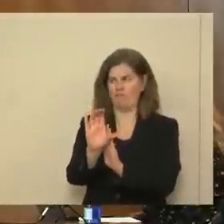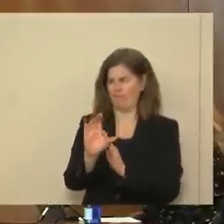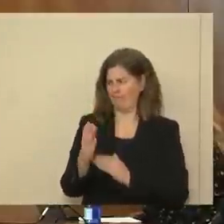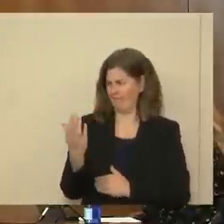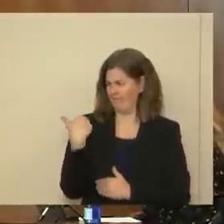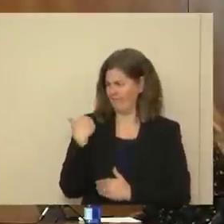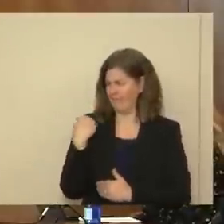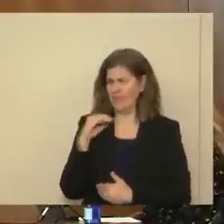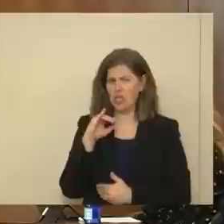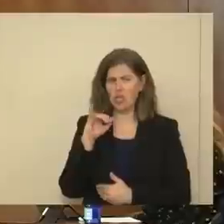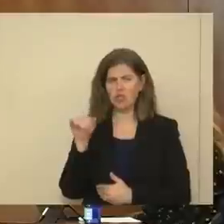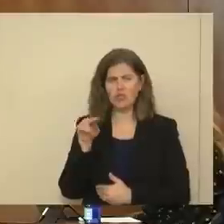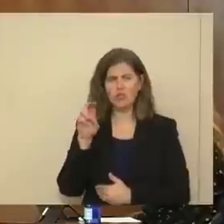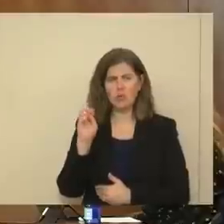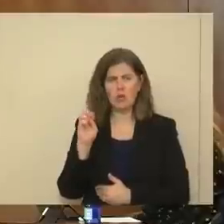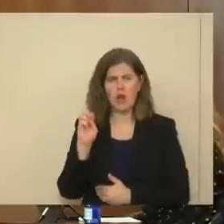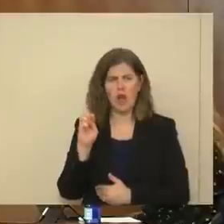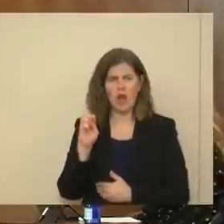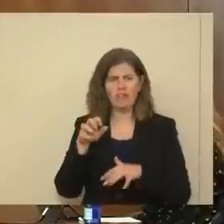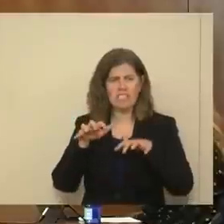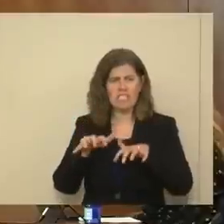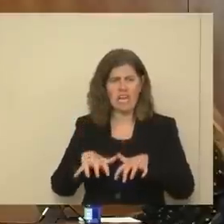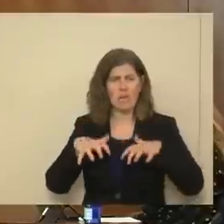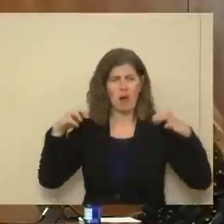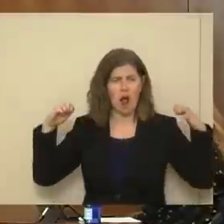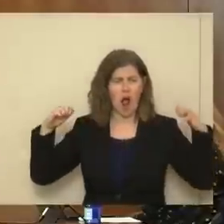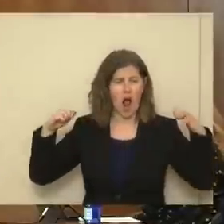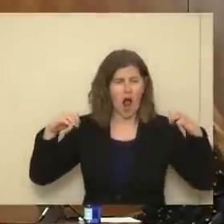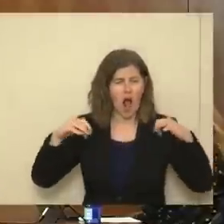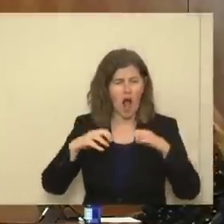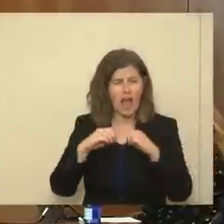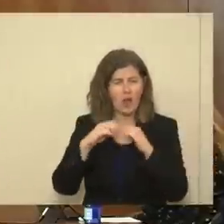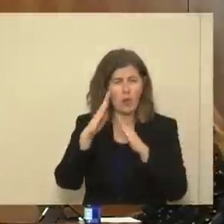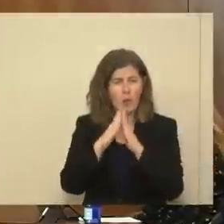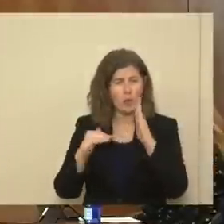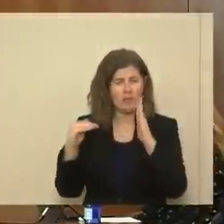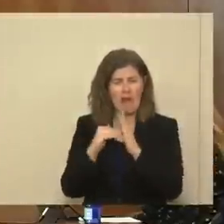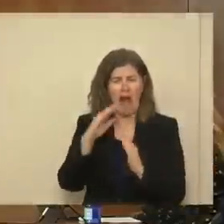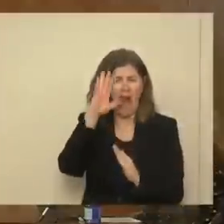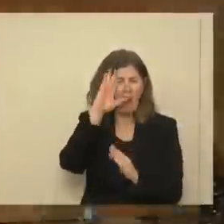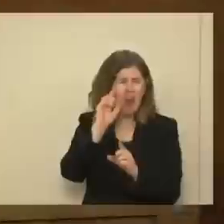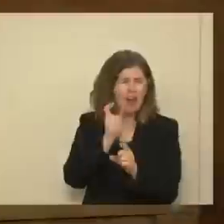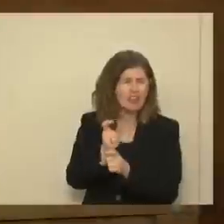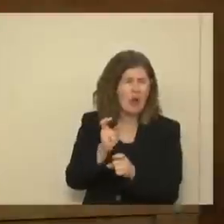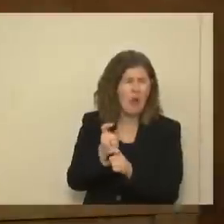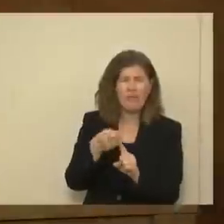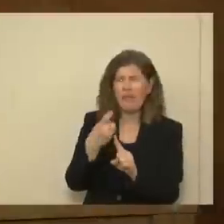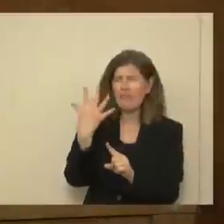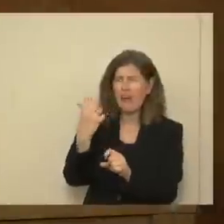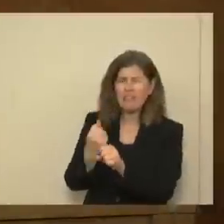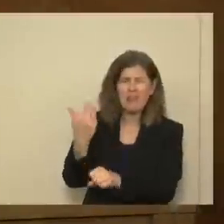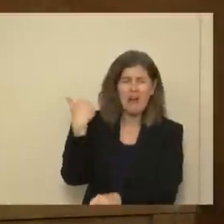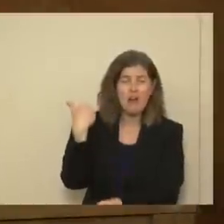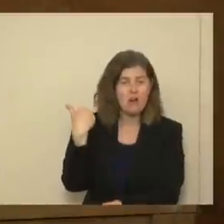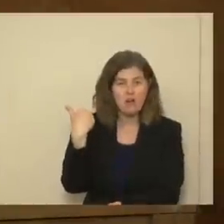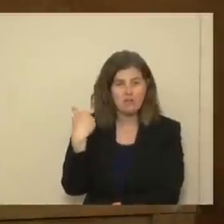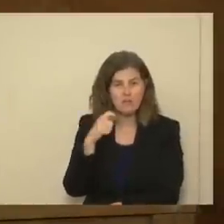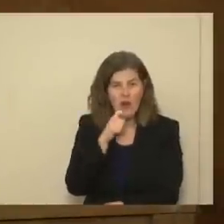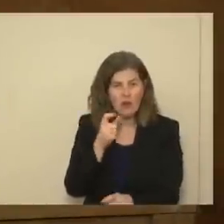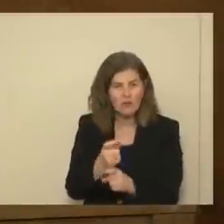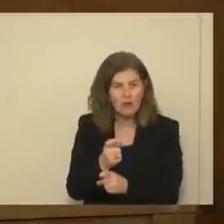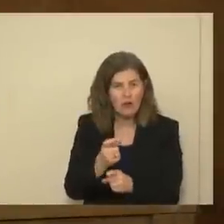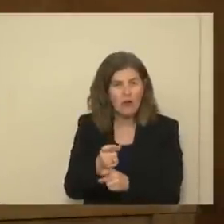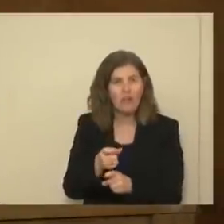believe, of a packed soccer stadium in New Zealand that I thought was a joke or from five years ago, and it's not a joke.